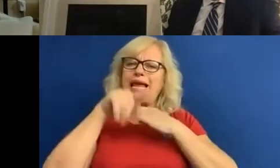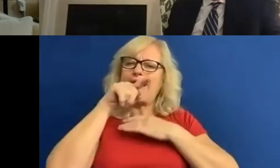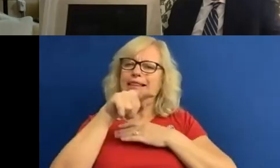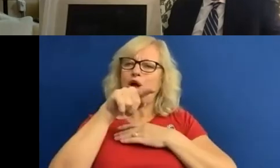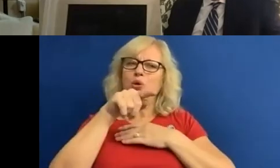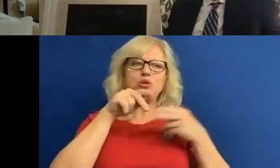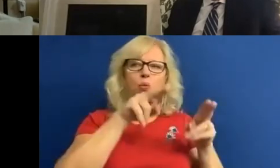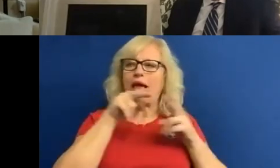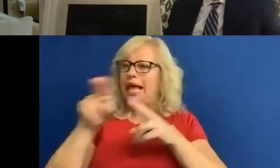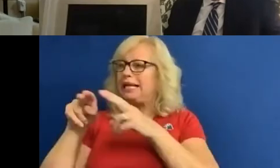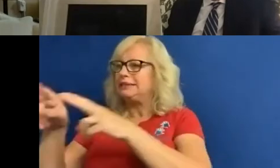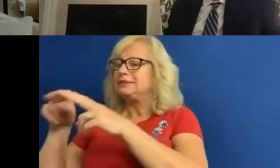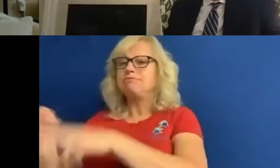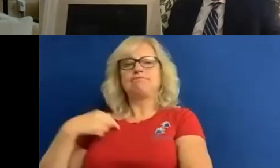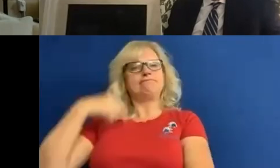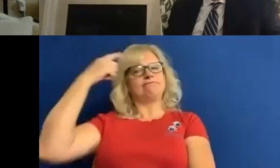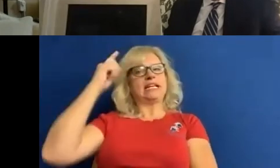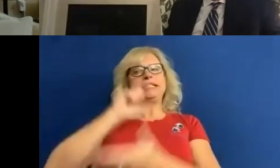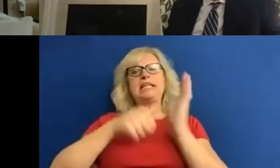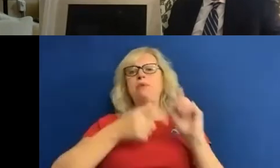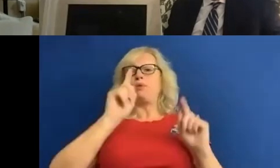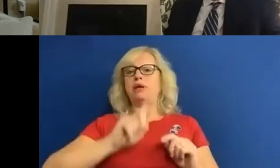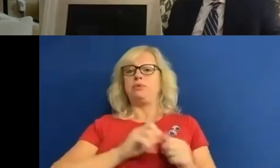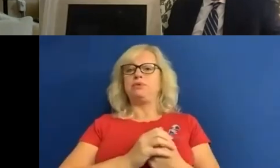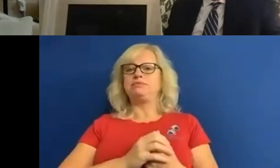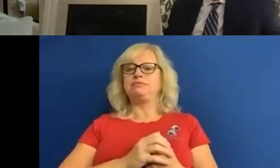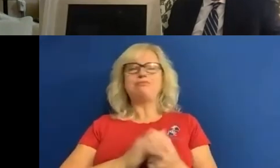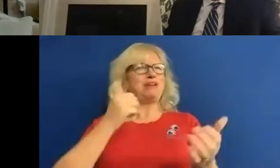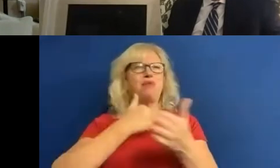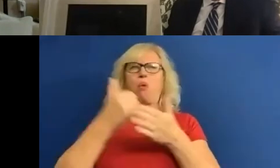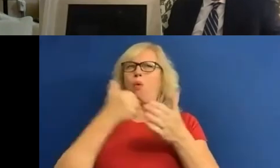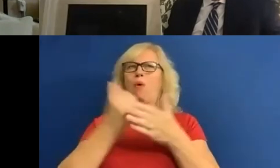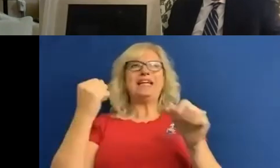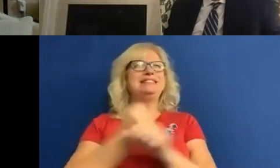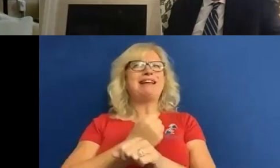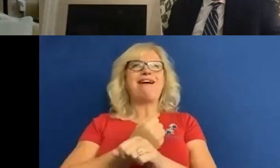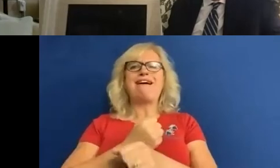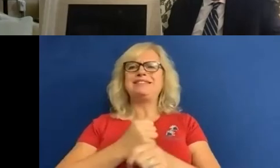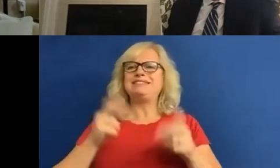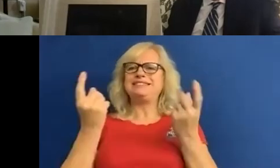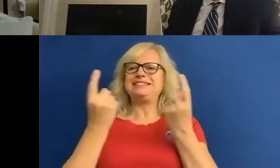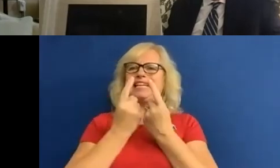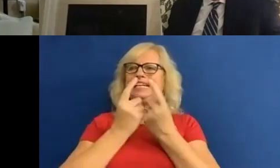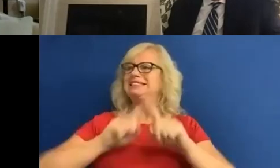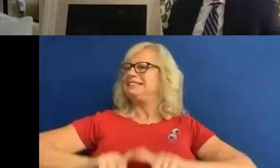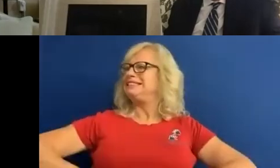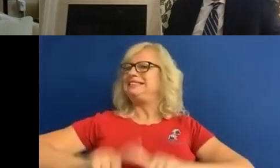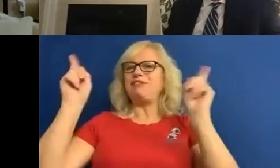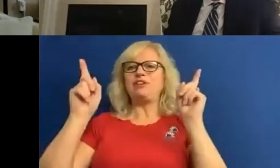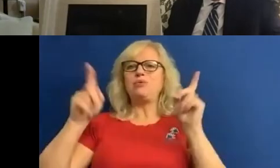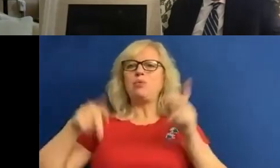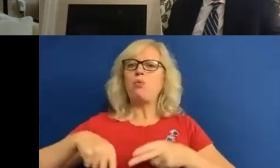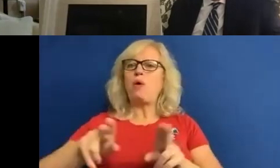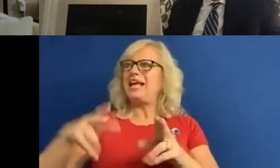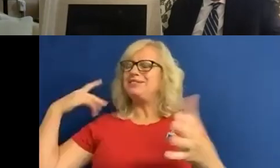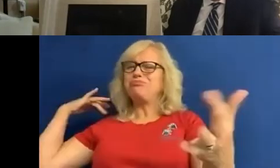Well, in my view, it's disabled people, because we have always been doing things differently. We have to do things differently to get through the day to find our way